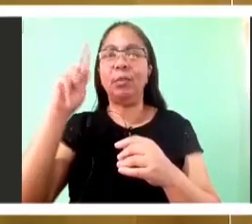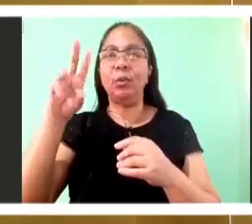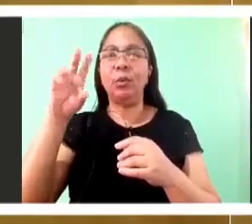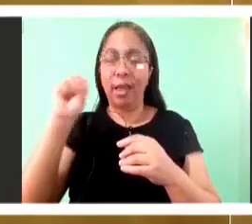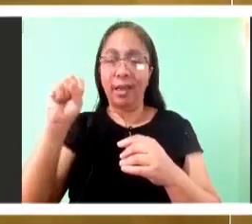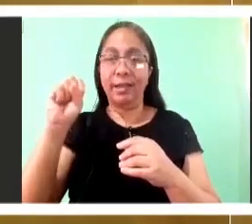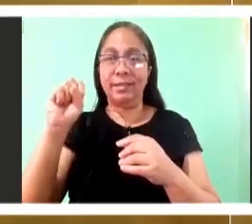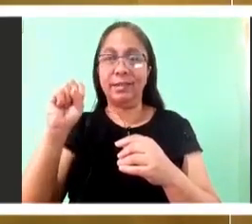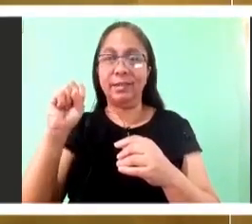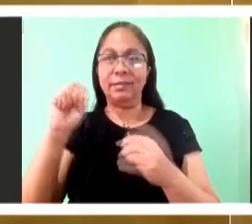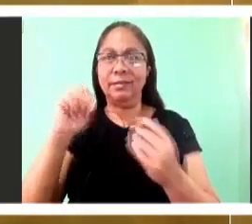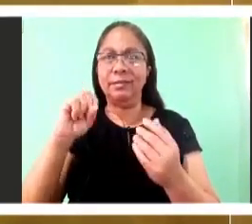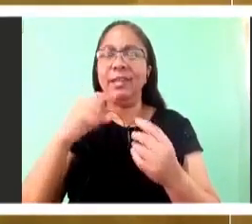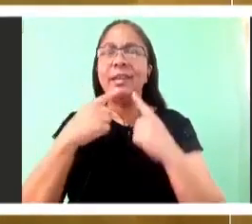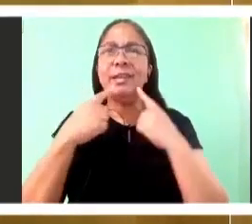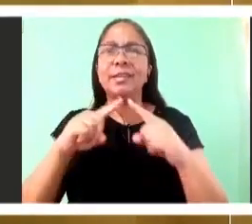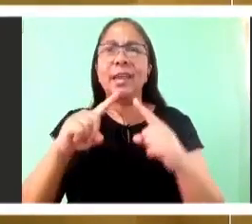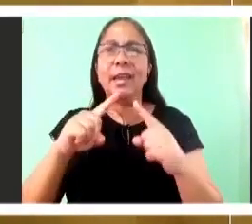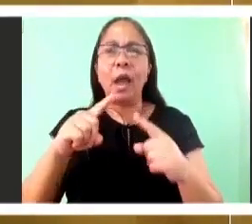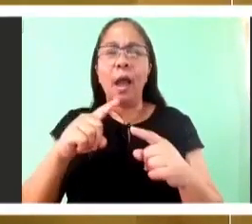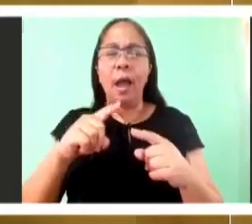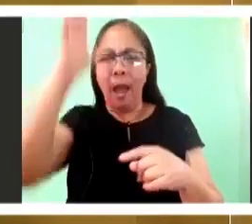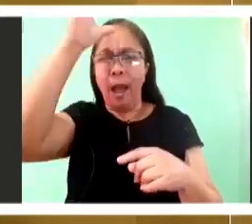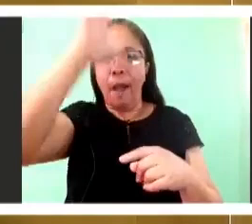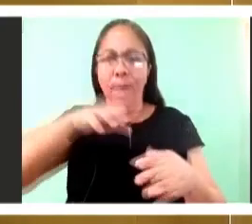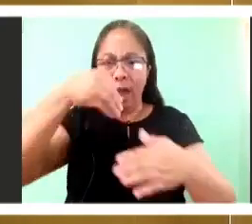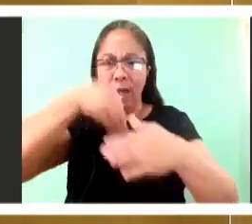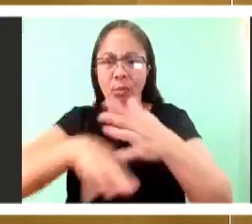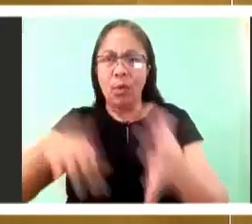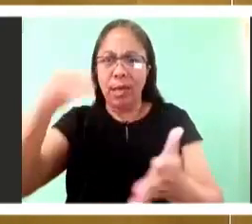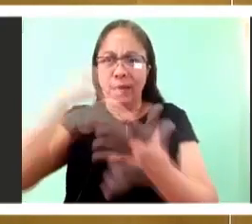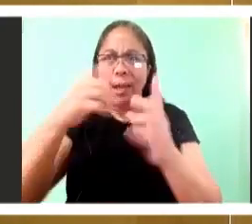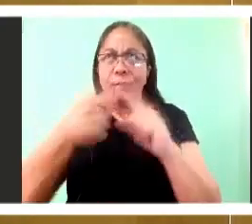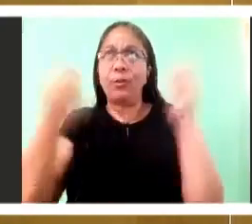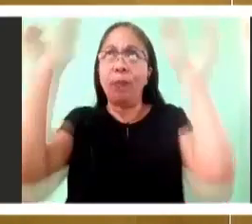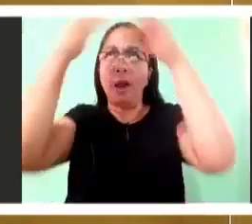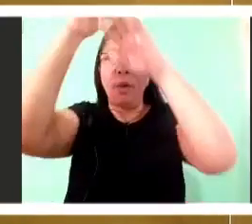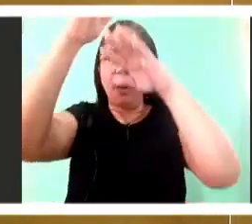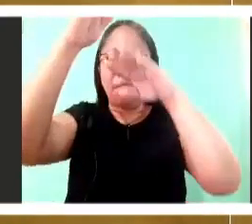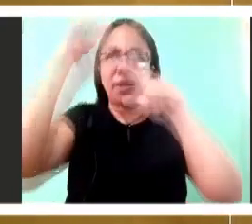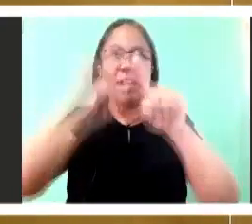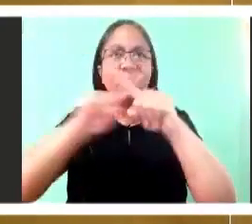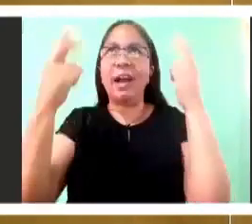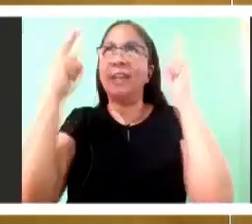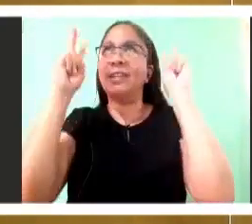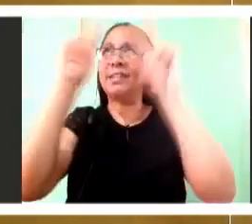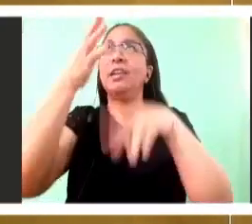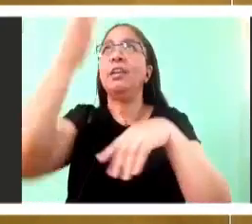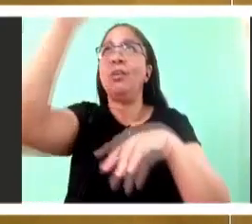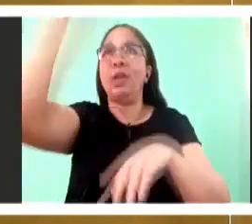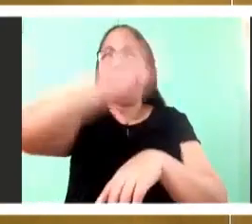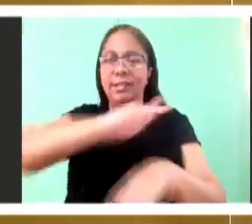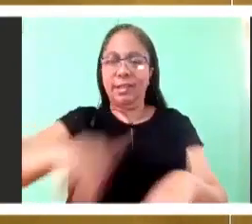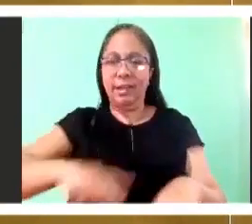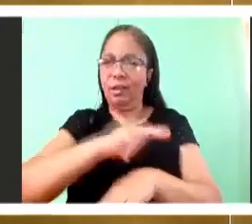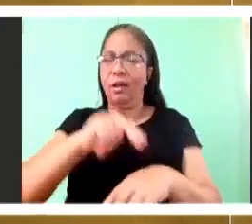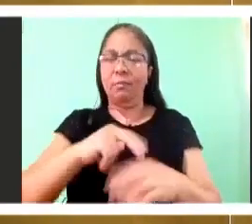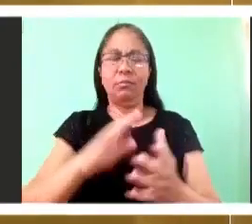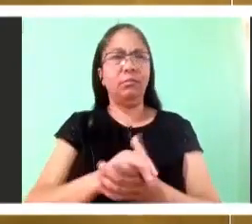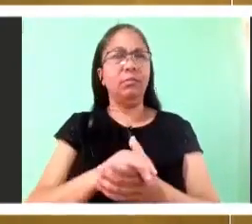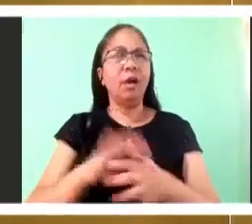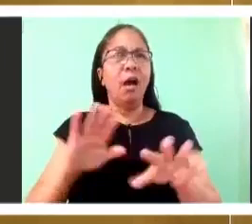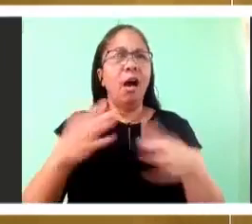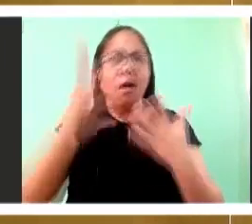man go back into his mother's womb and be born again? Nicodemus would ask him. And Jesus insists that a man must be